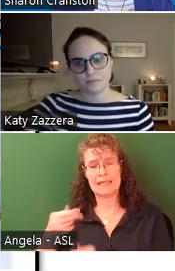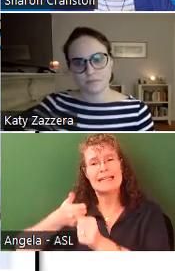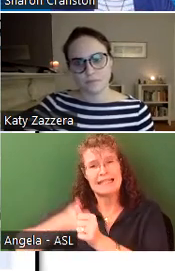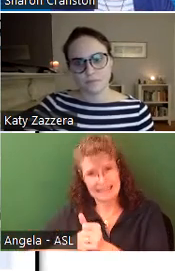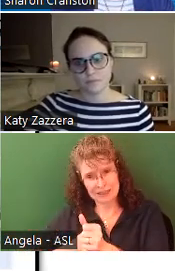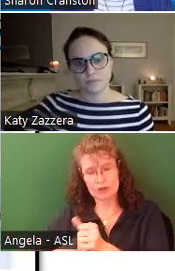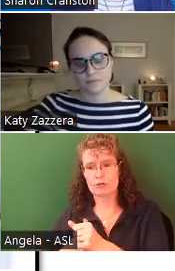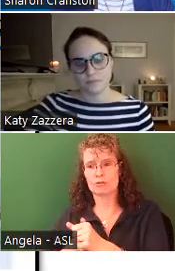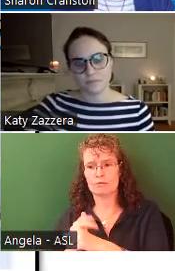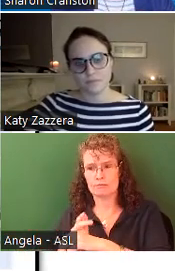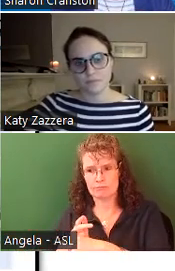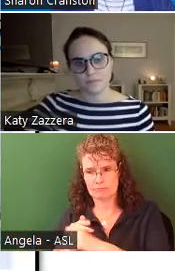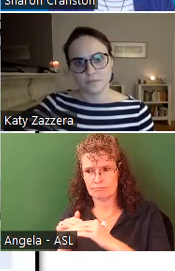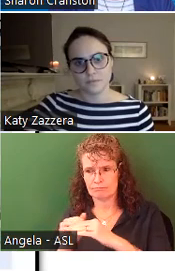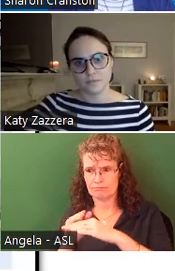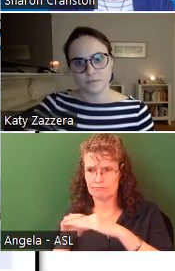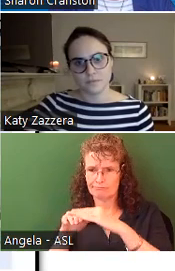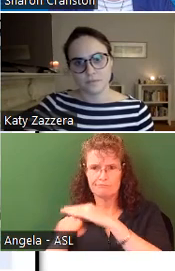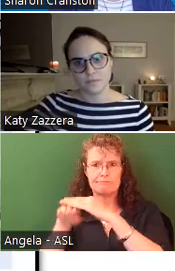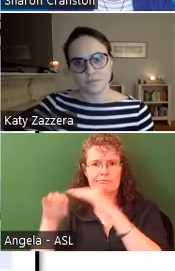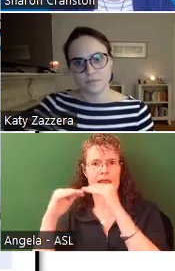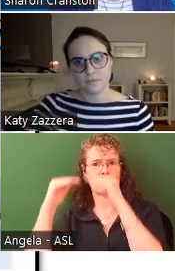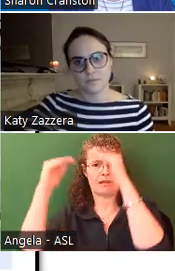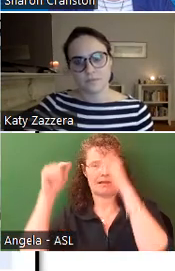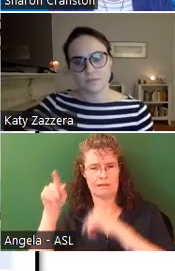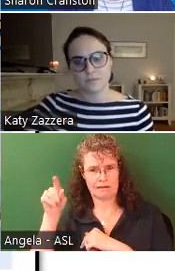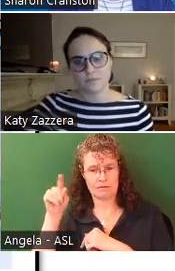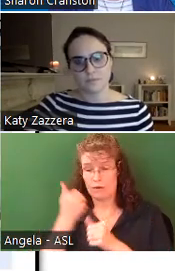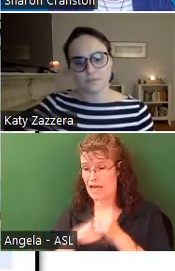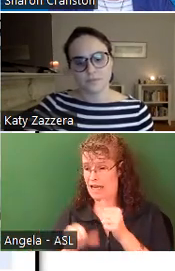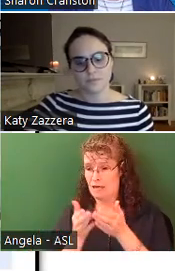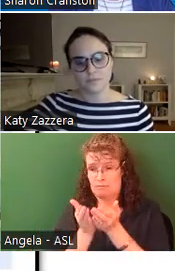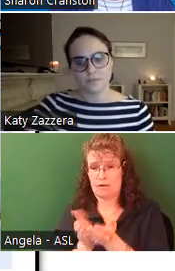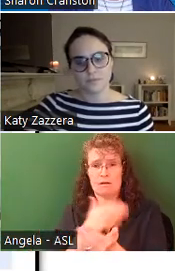level, depending for every vessel that we could be using at this dock.